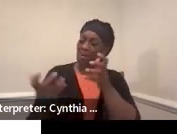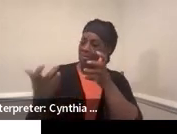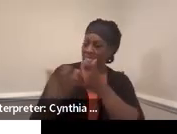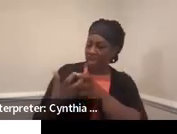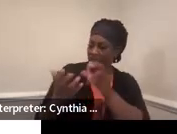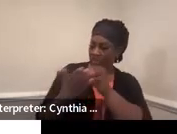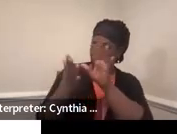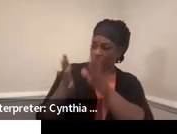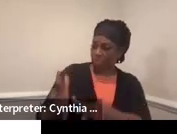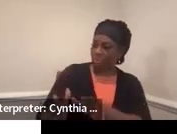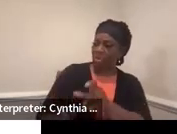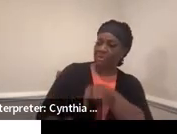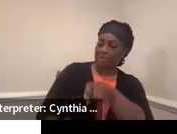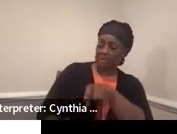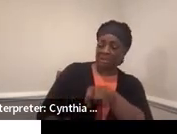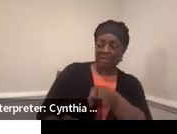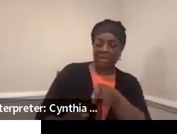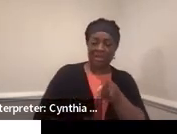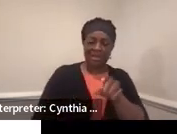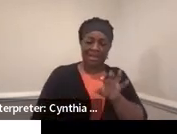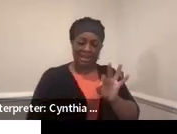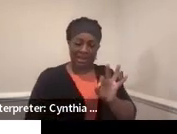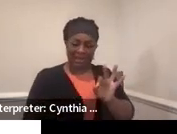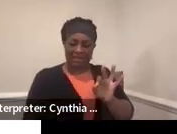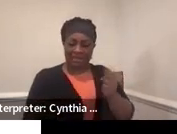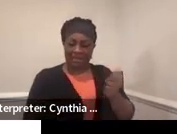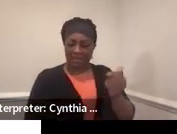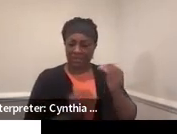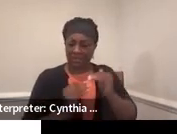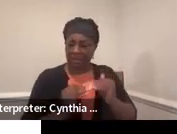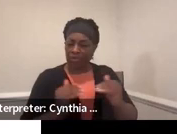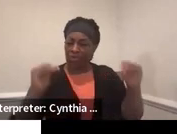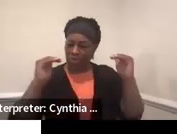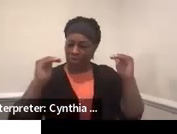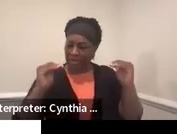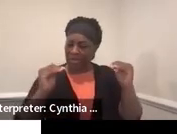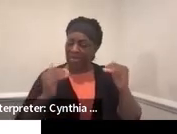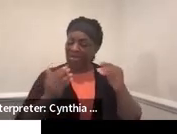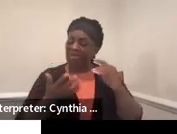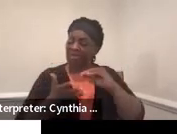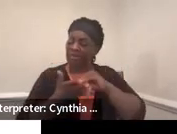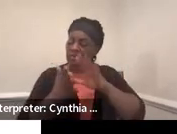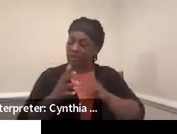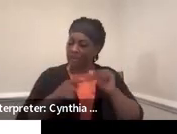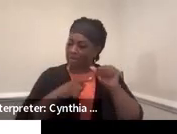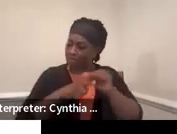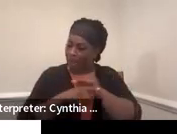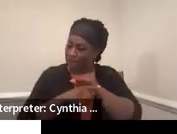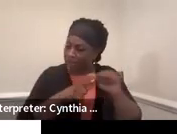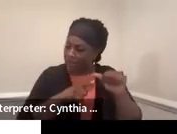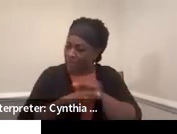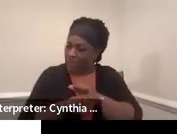technology need is in 9 and 10, the student can then practice using that tool for